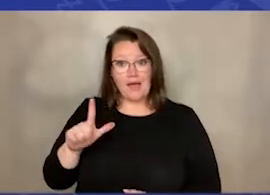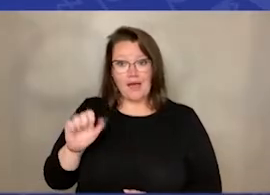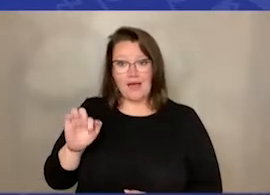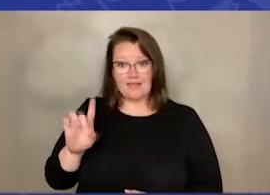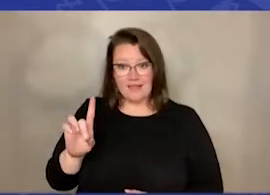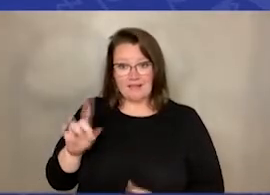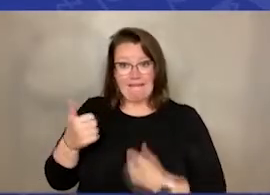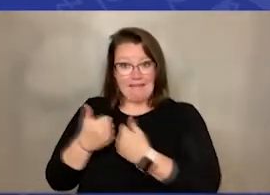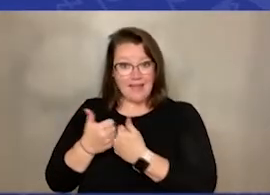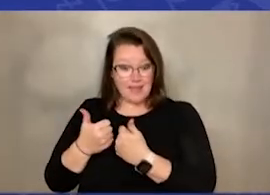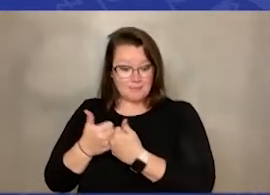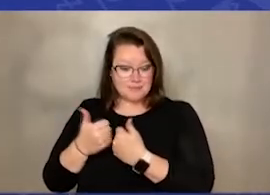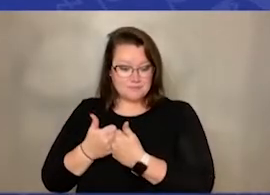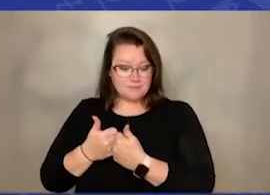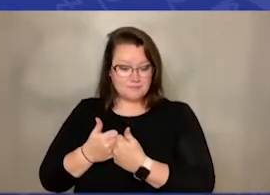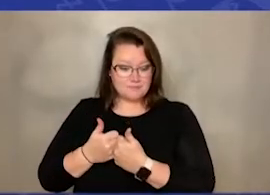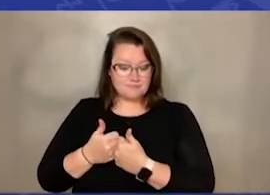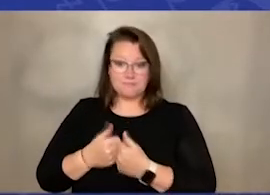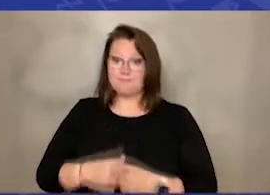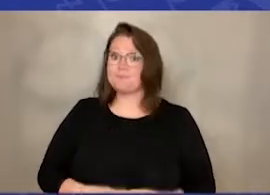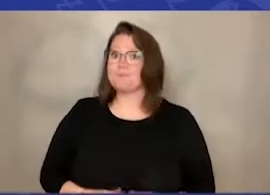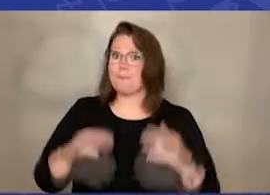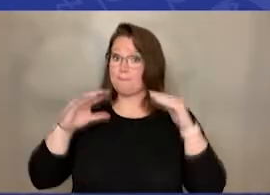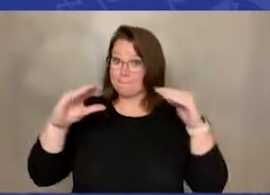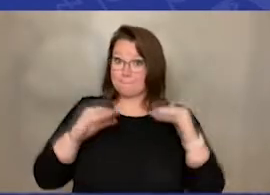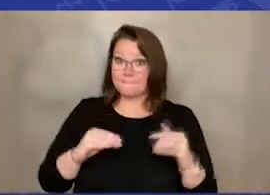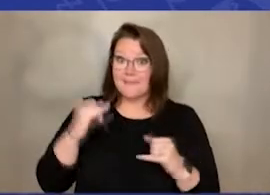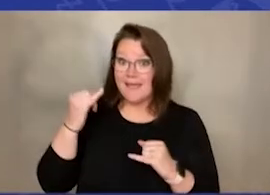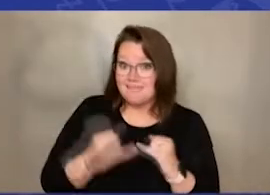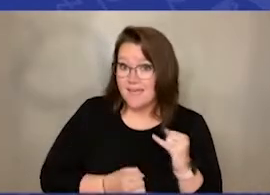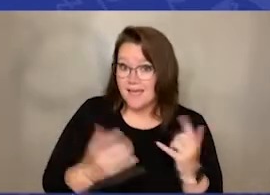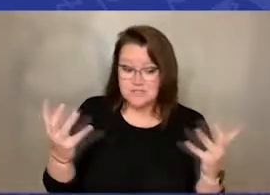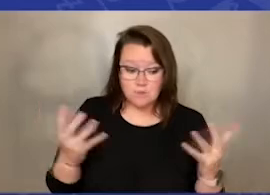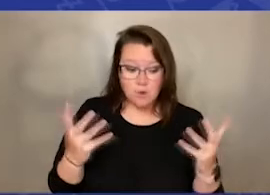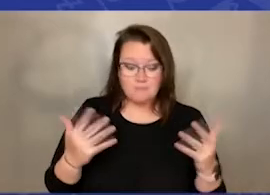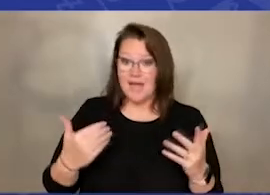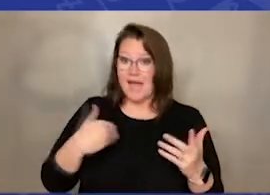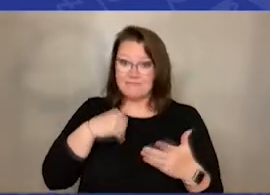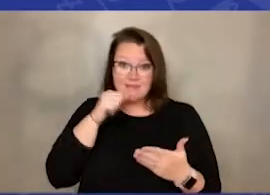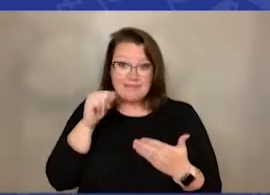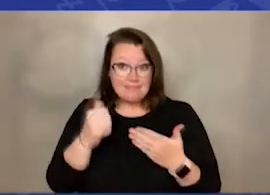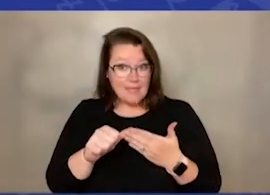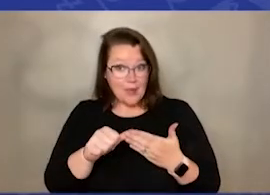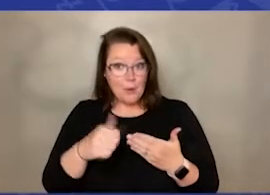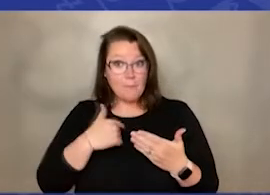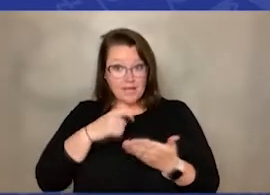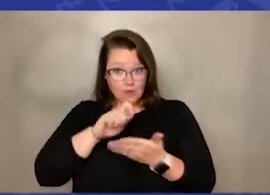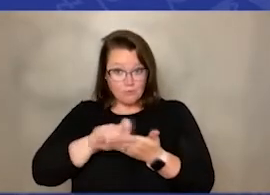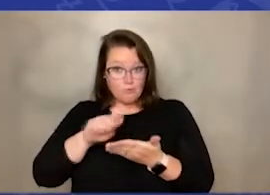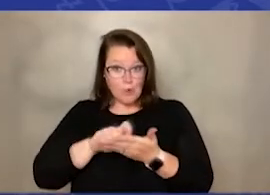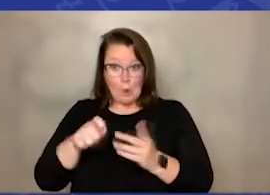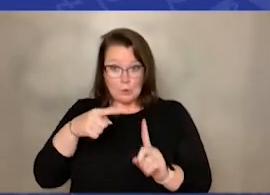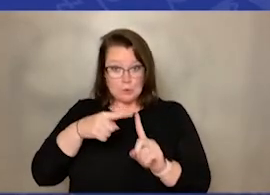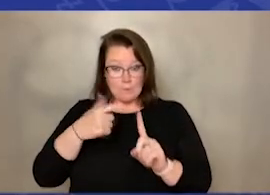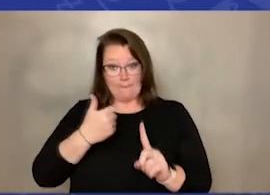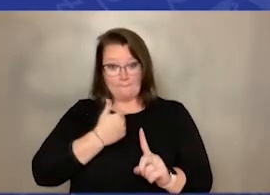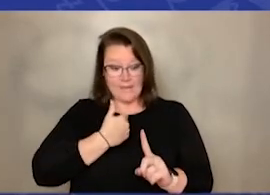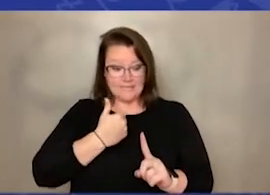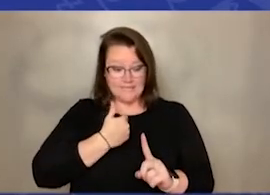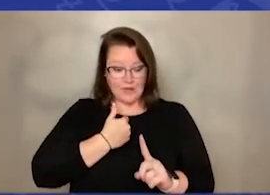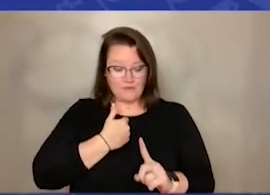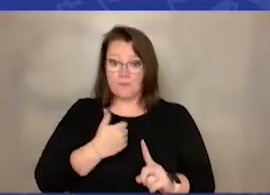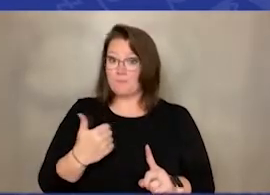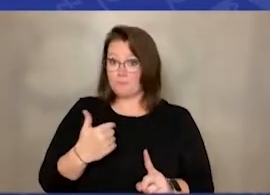And finally, we have a note to myself when I